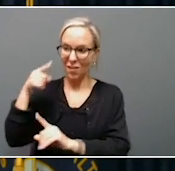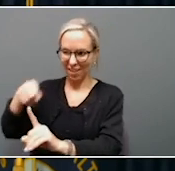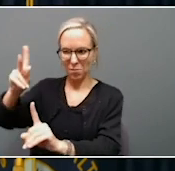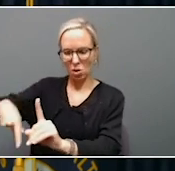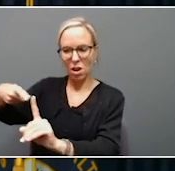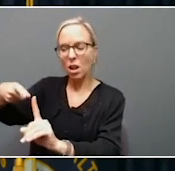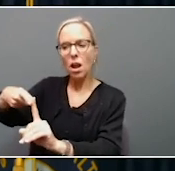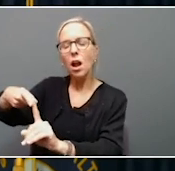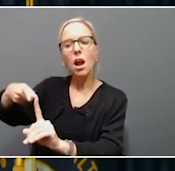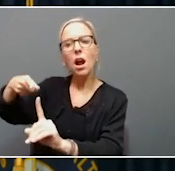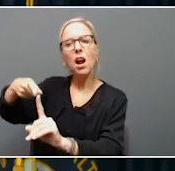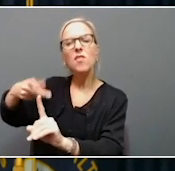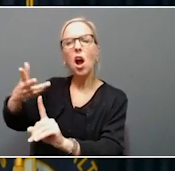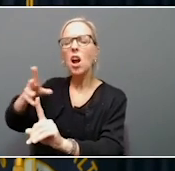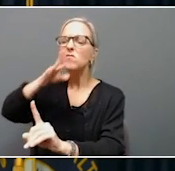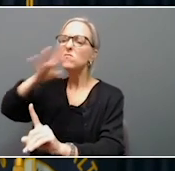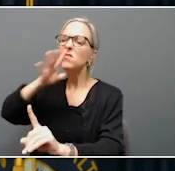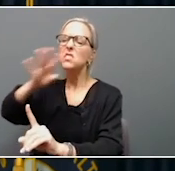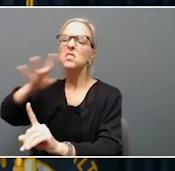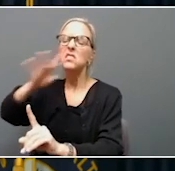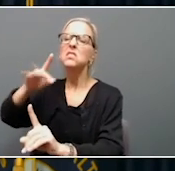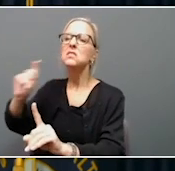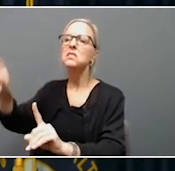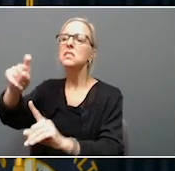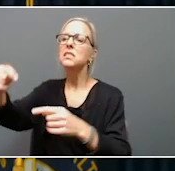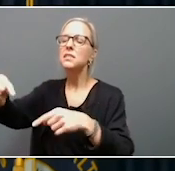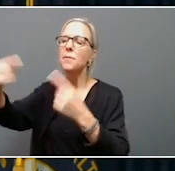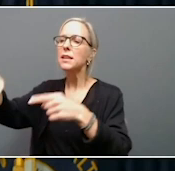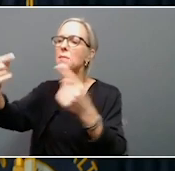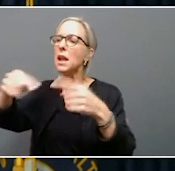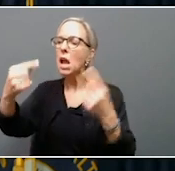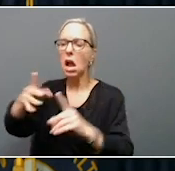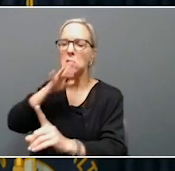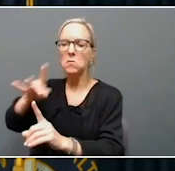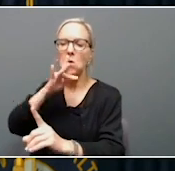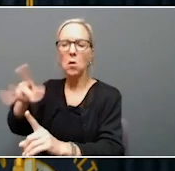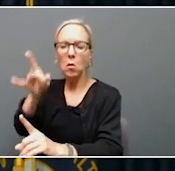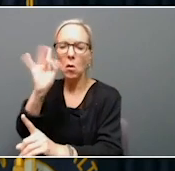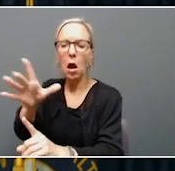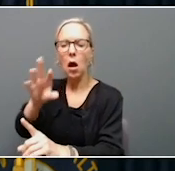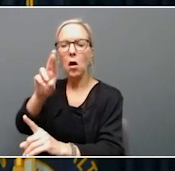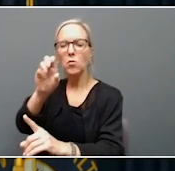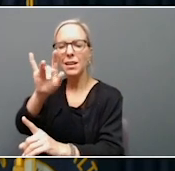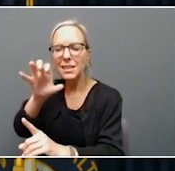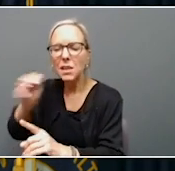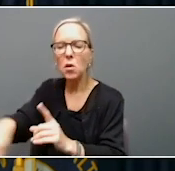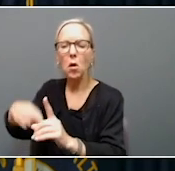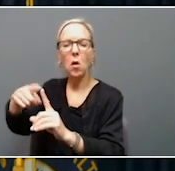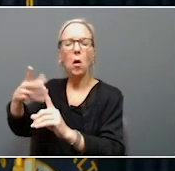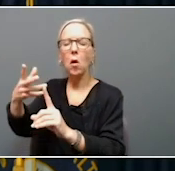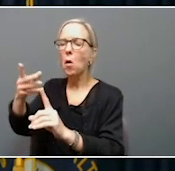on multiple tirades with espousing racism and homophobia. It's just wrong,